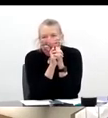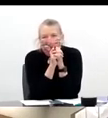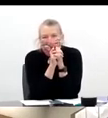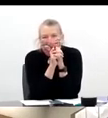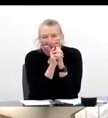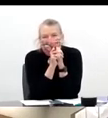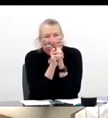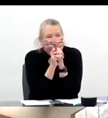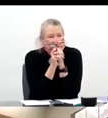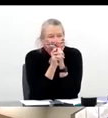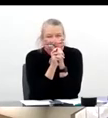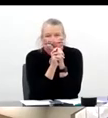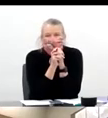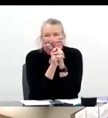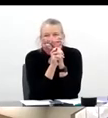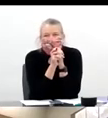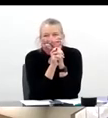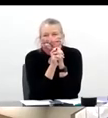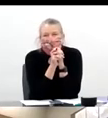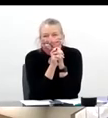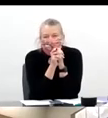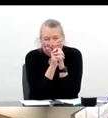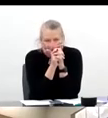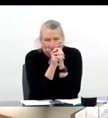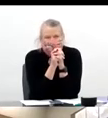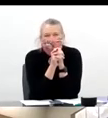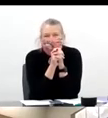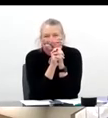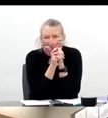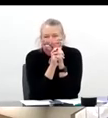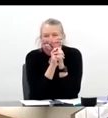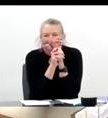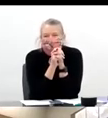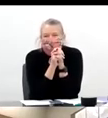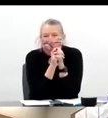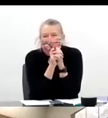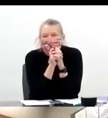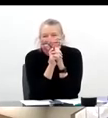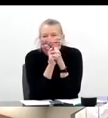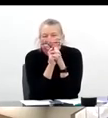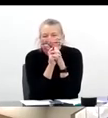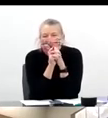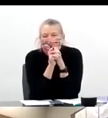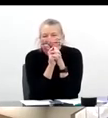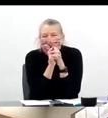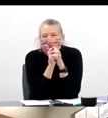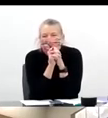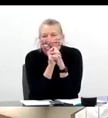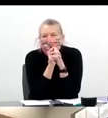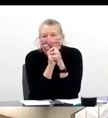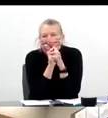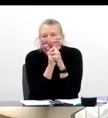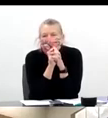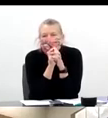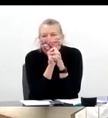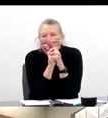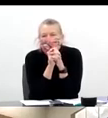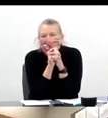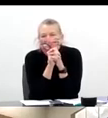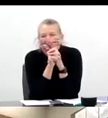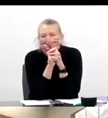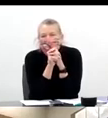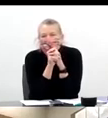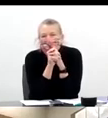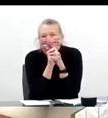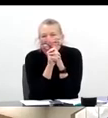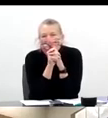evening, we usually get a couple more. So, when we first started this, and it's an amazing journey,